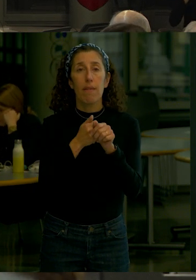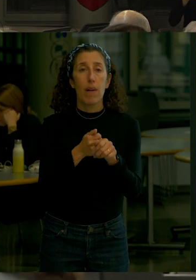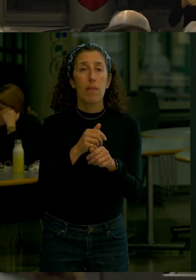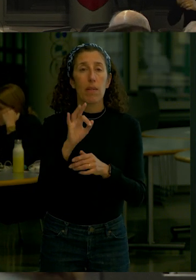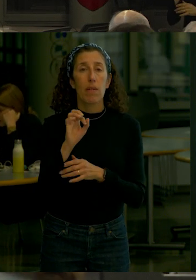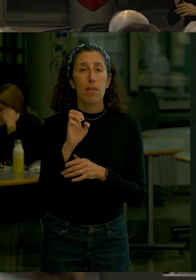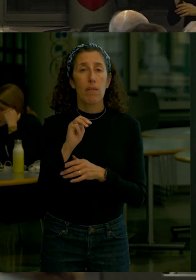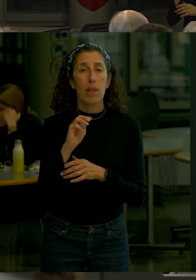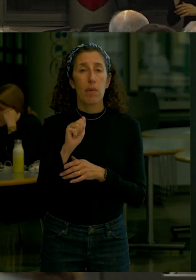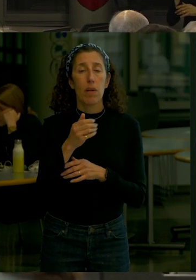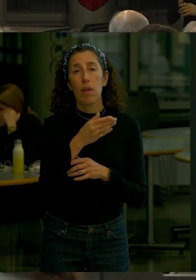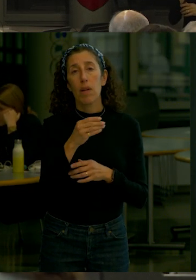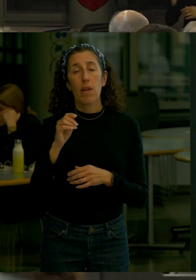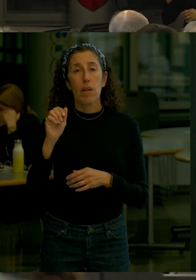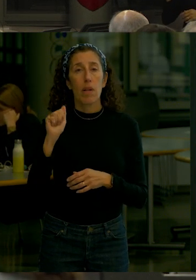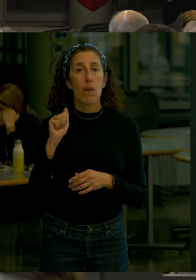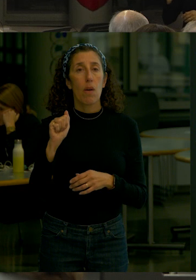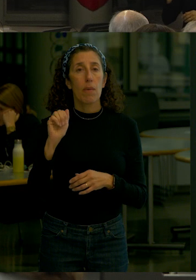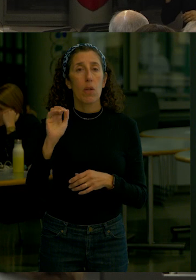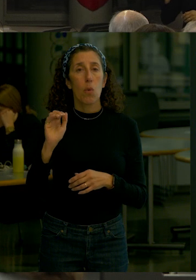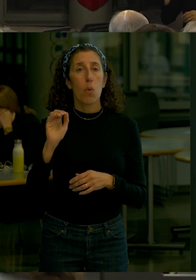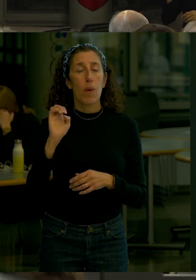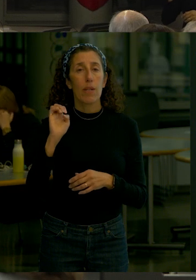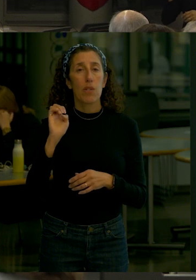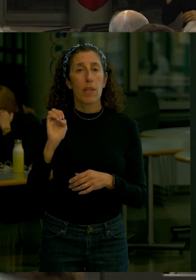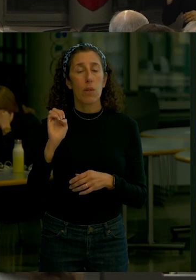guideline or a requirement? it is